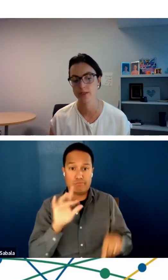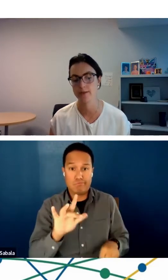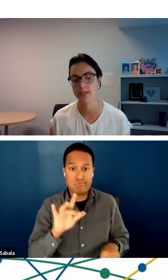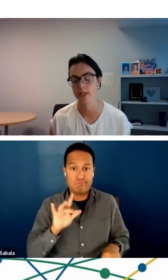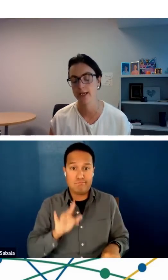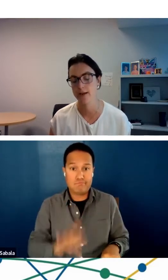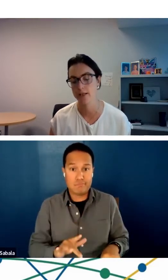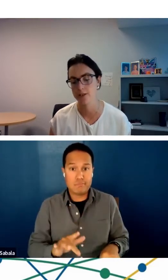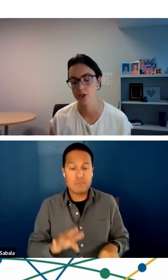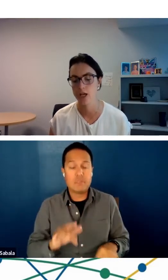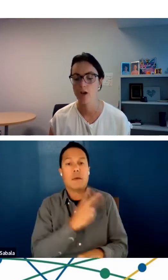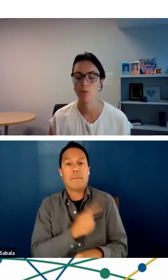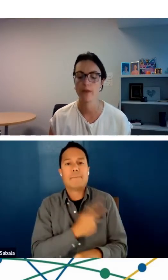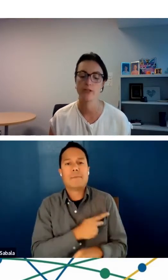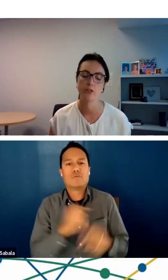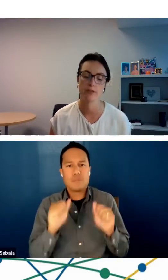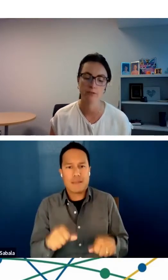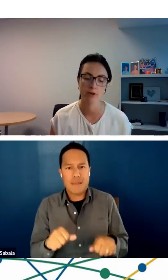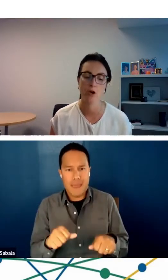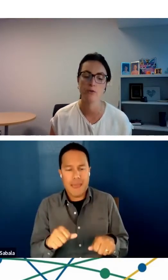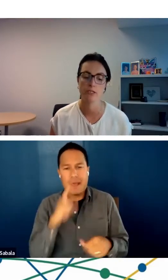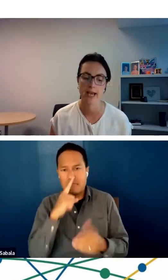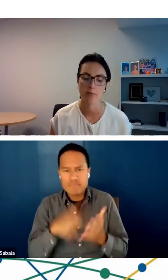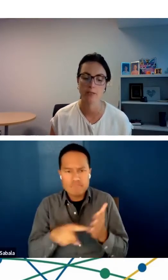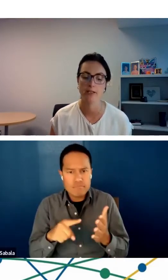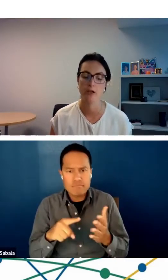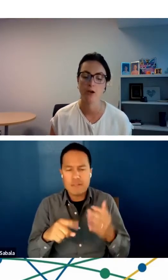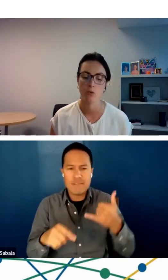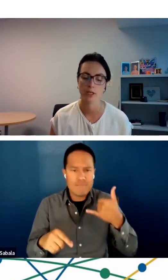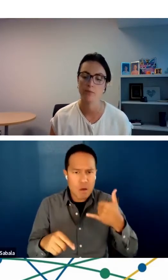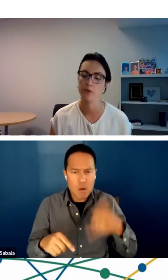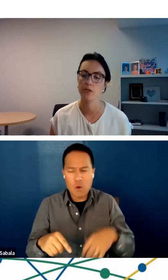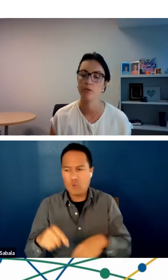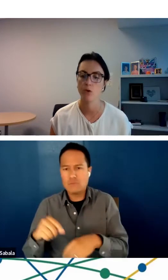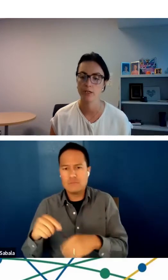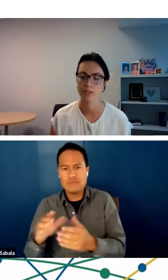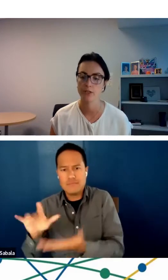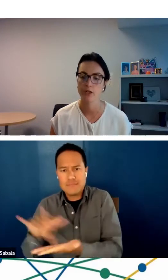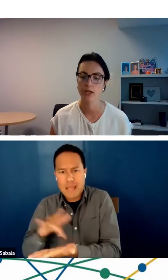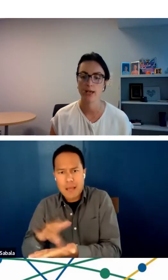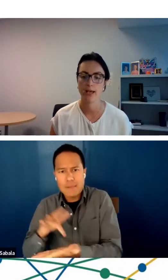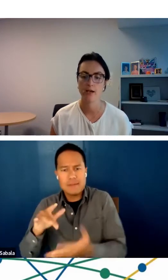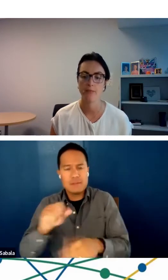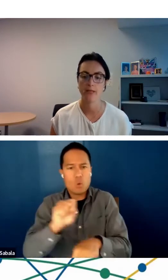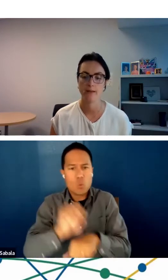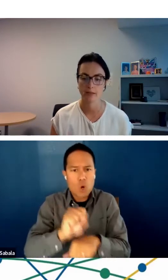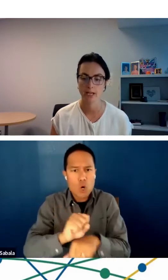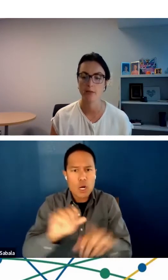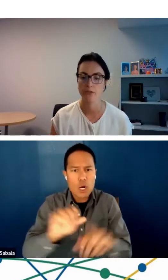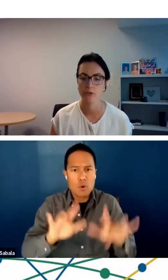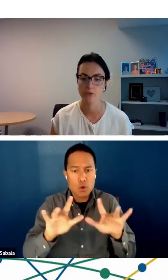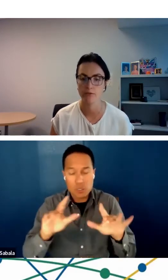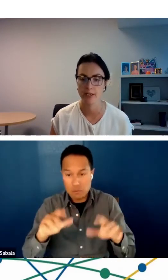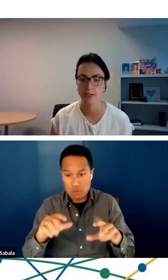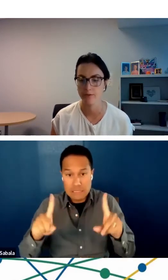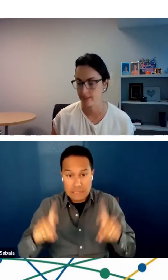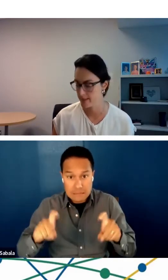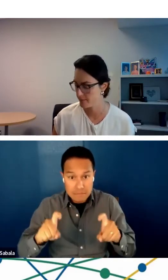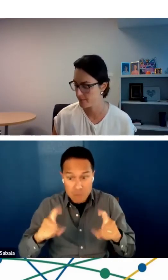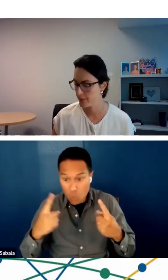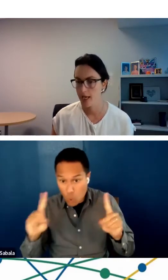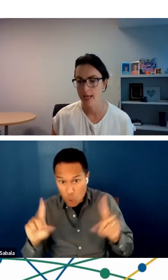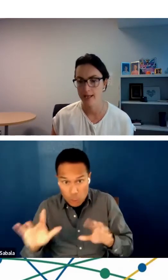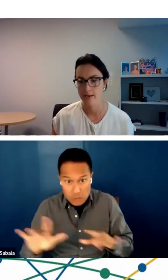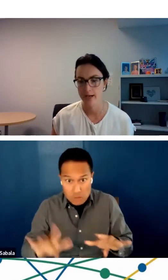make sure that their technology, whether it's on their phone, tablet or computer works, and that they're able to do the video